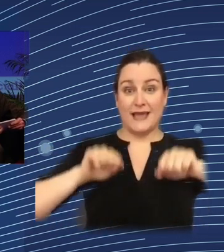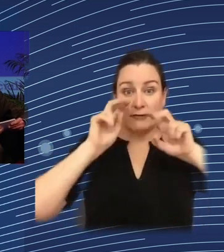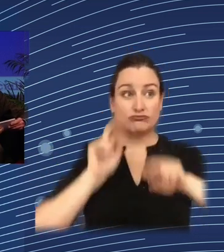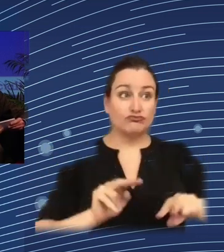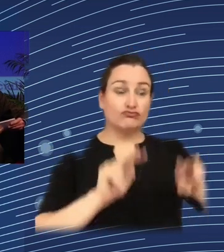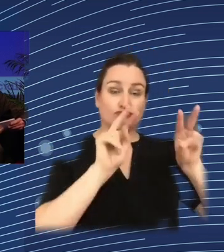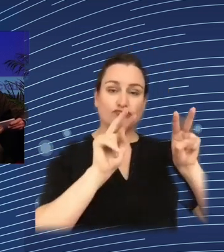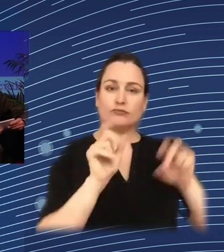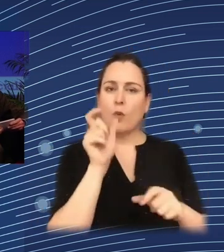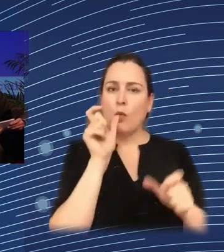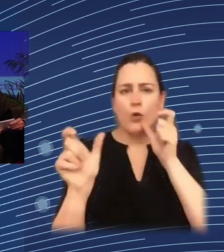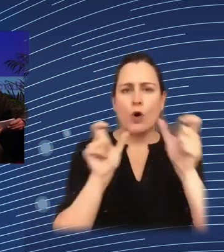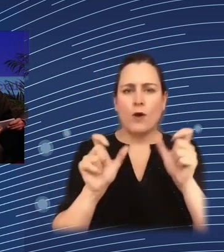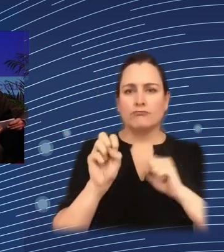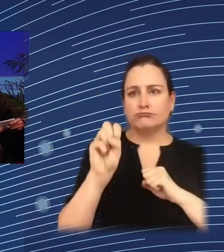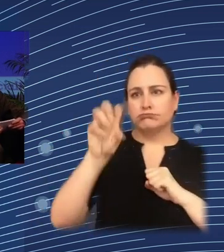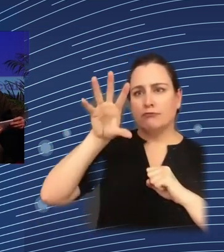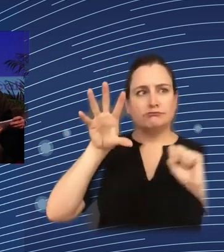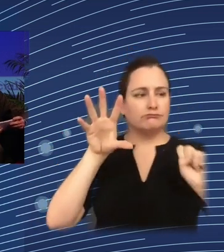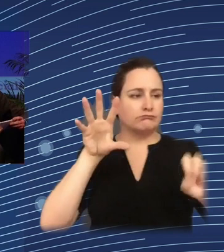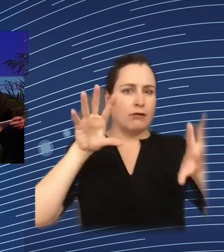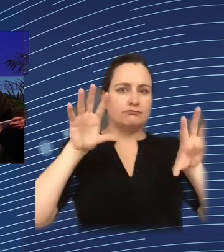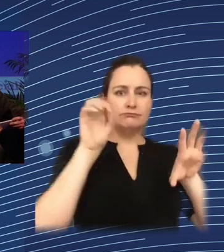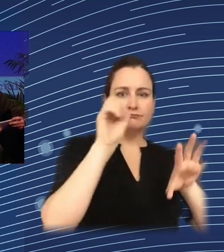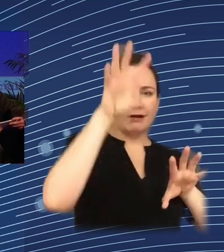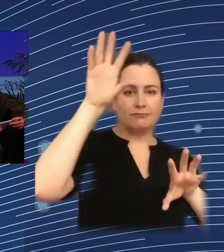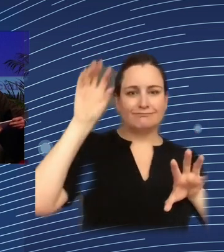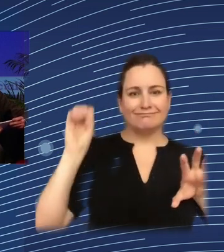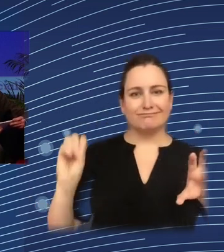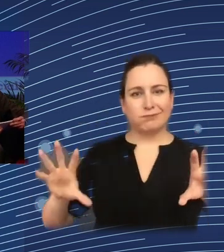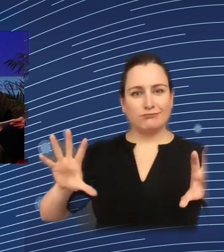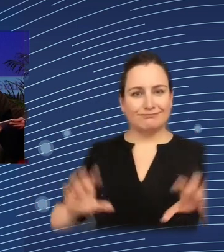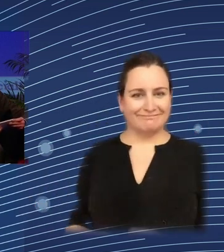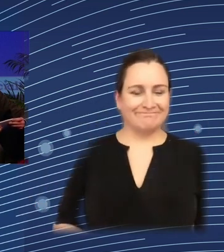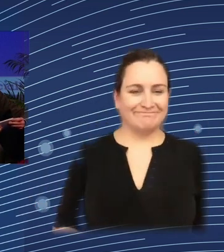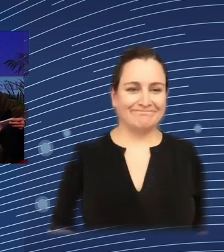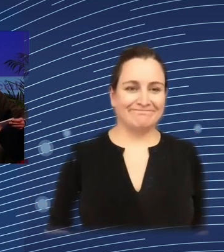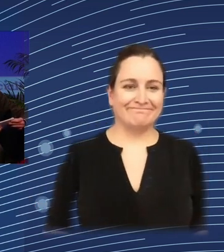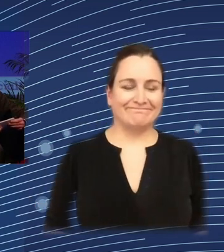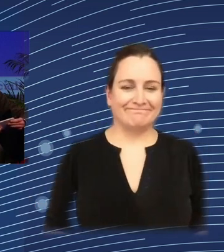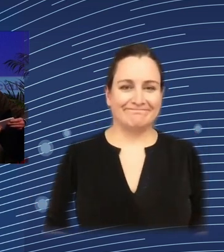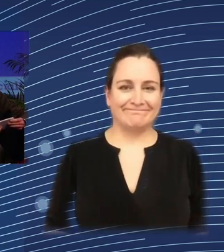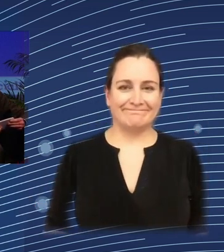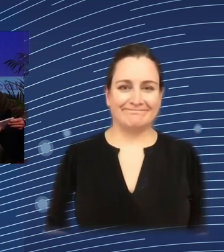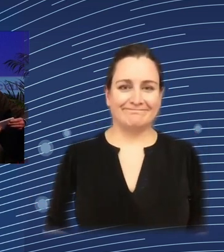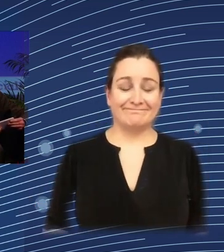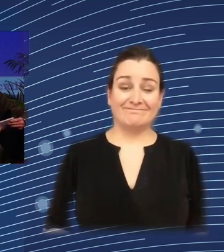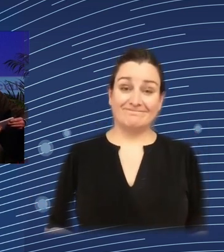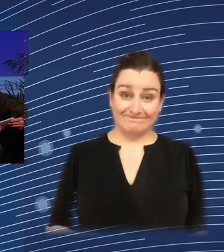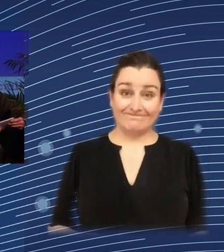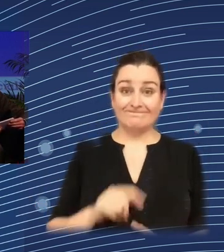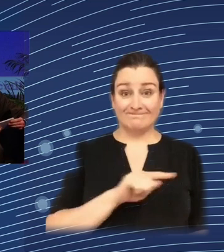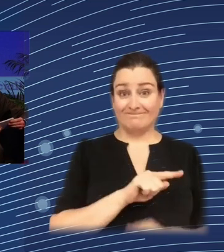if you could tell us in one word about the opportunities of data and AI